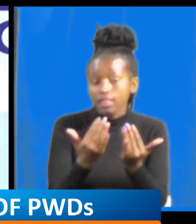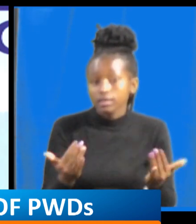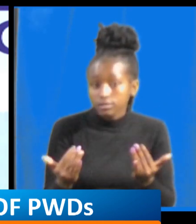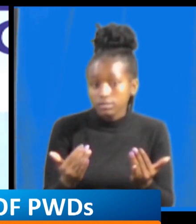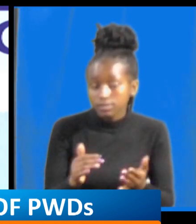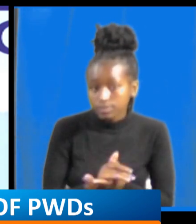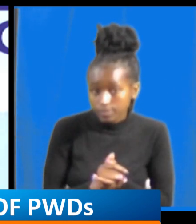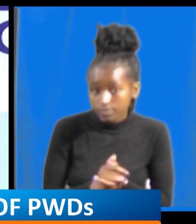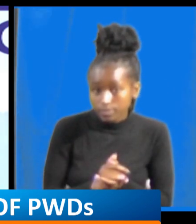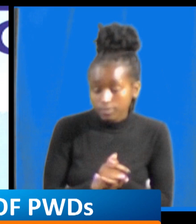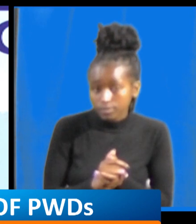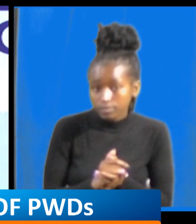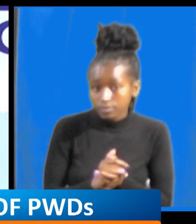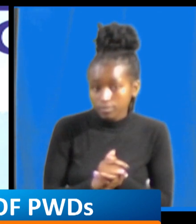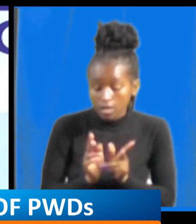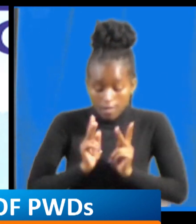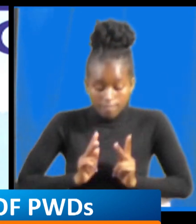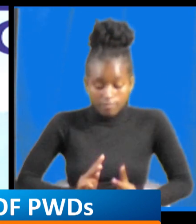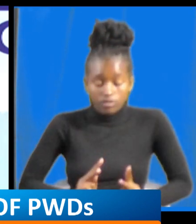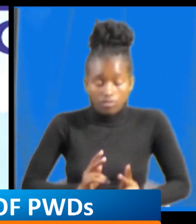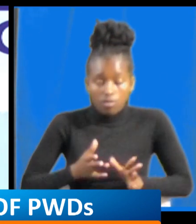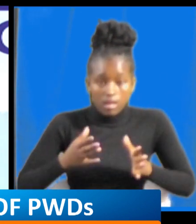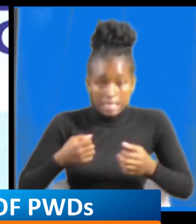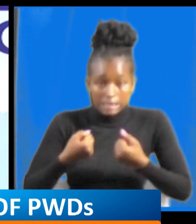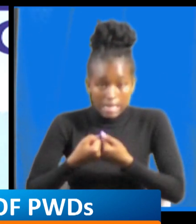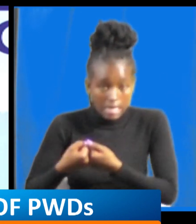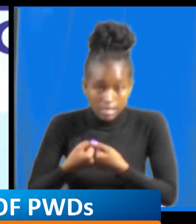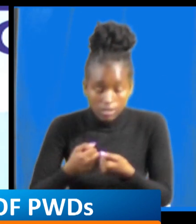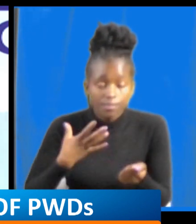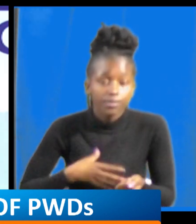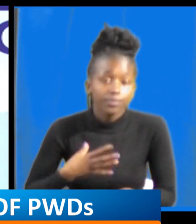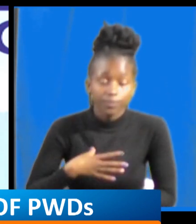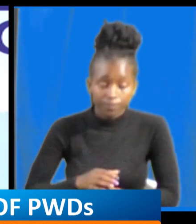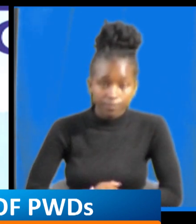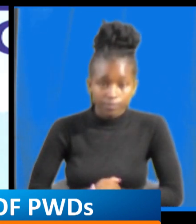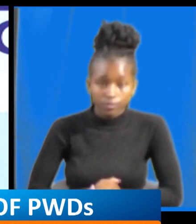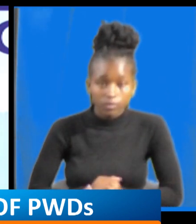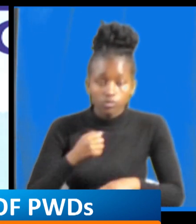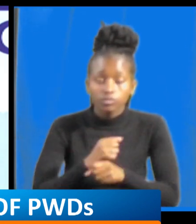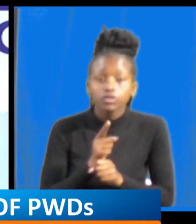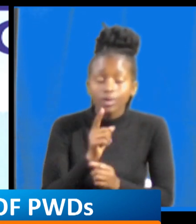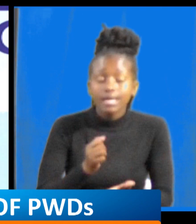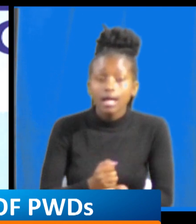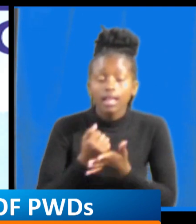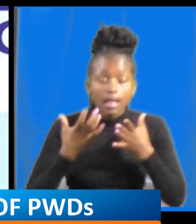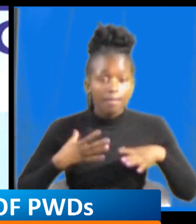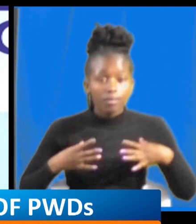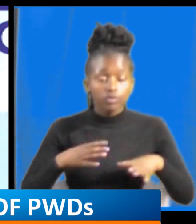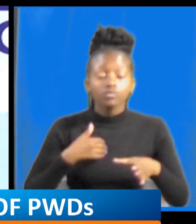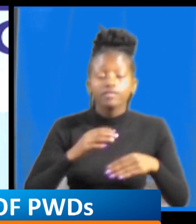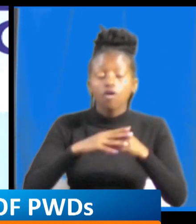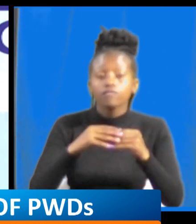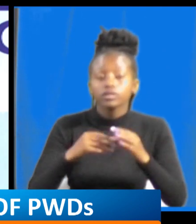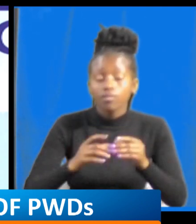especially the physical challenge and to help them to help a comfortable life it